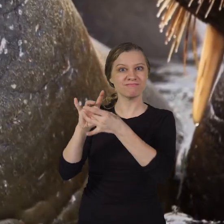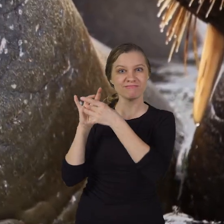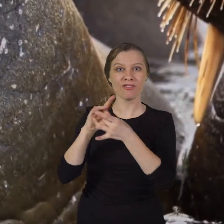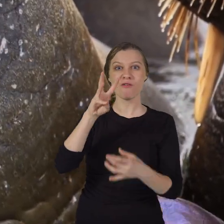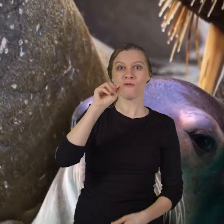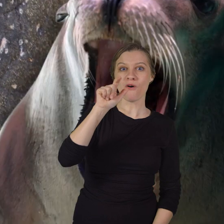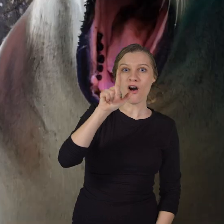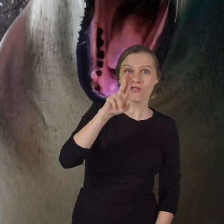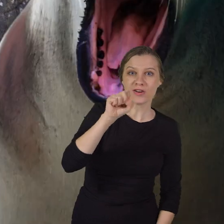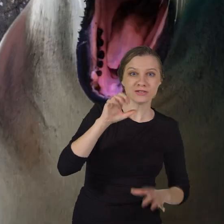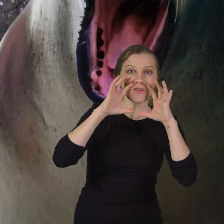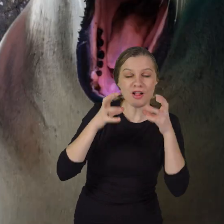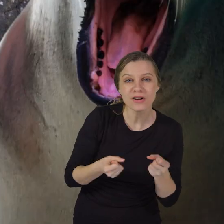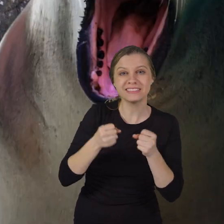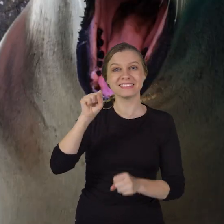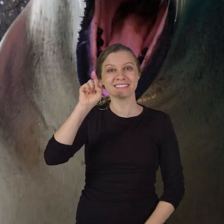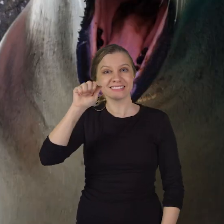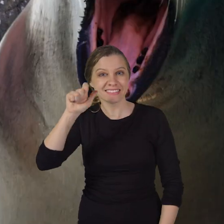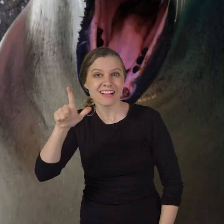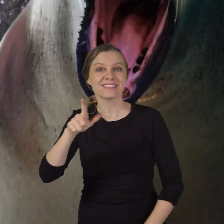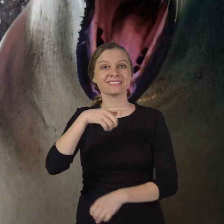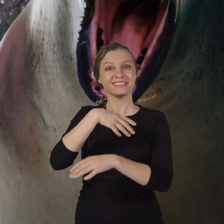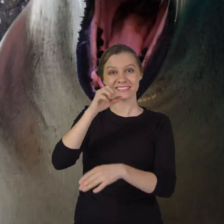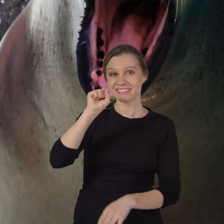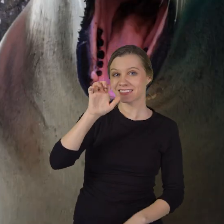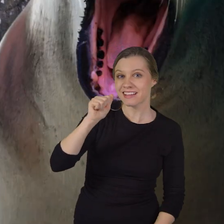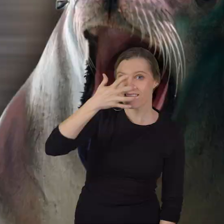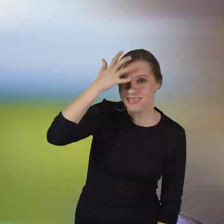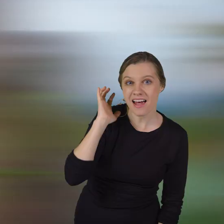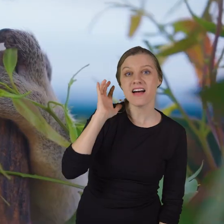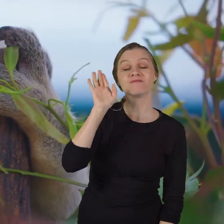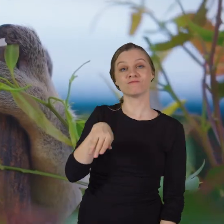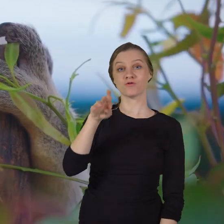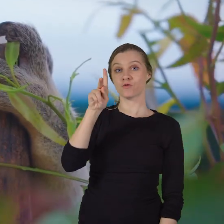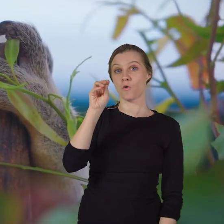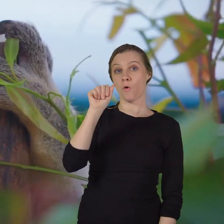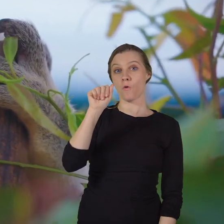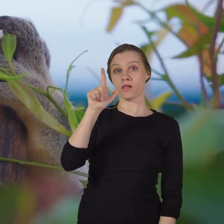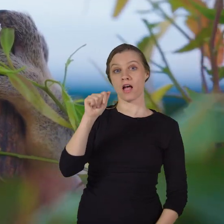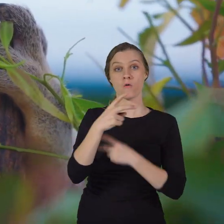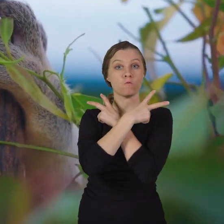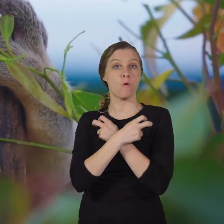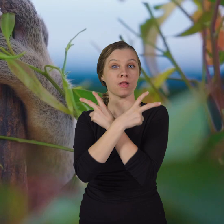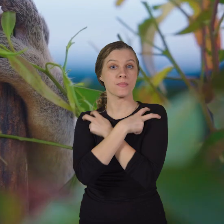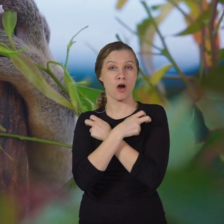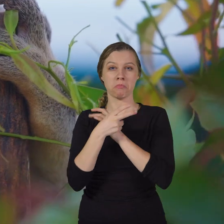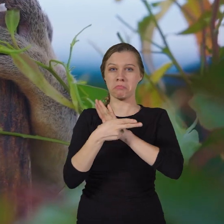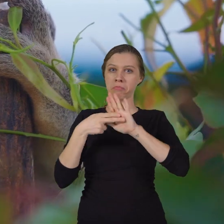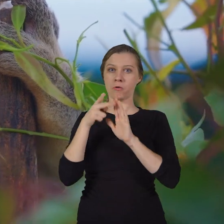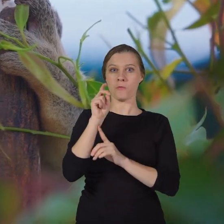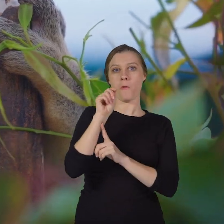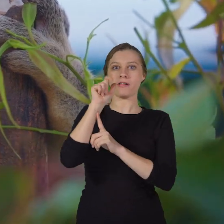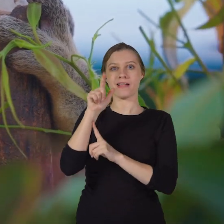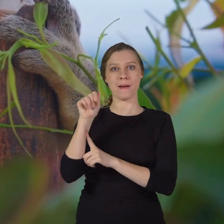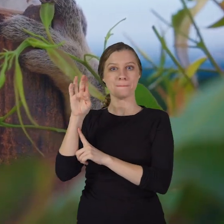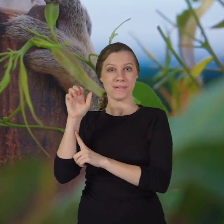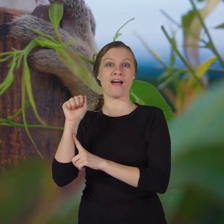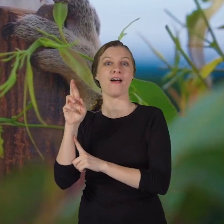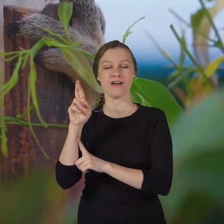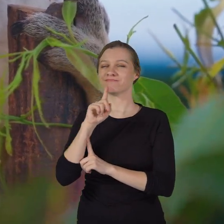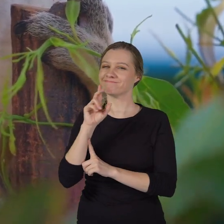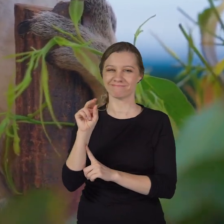walruses, seals, and sea lions. And even though koalas are often called koala bears,